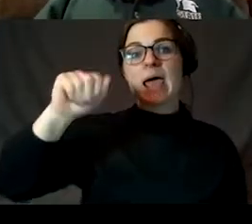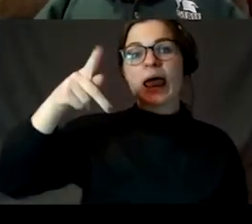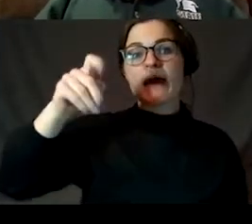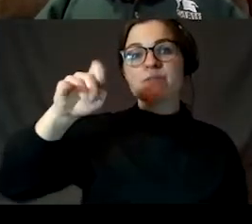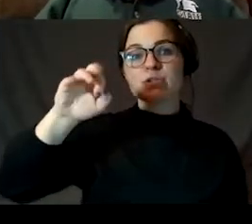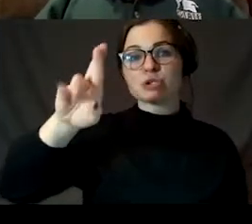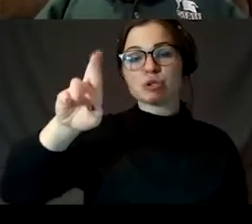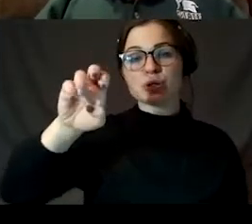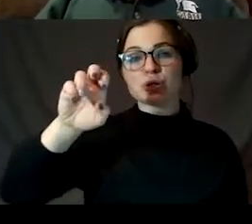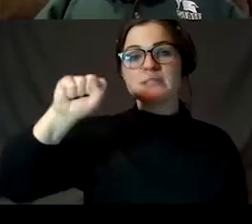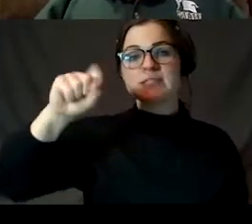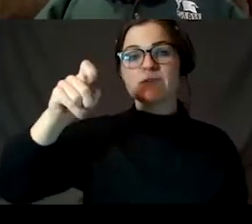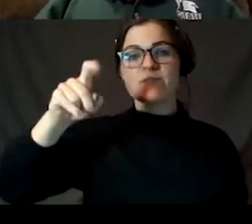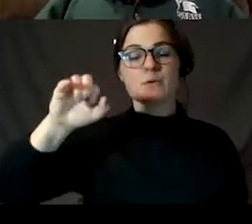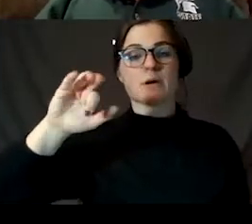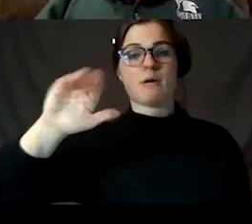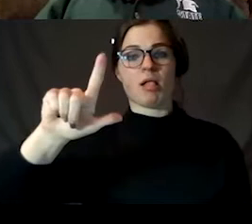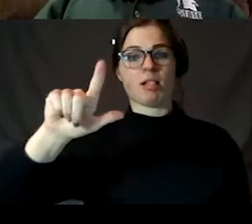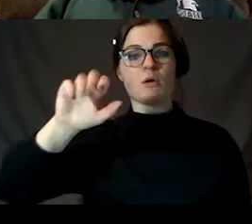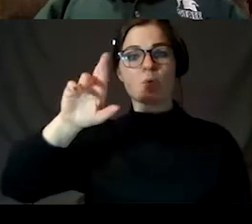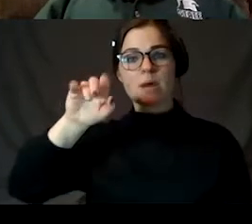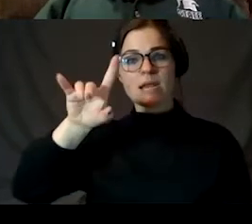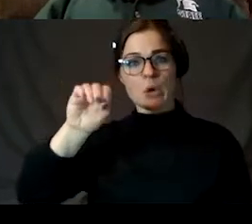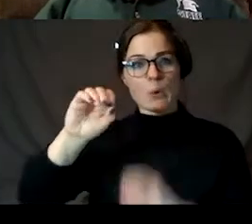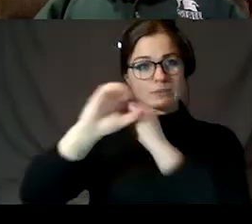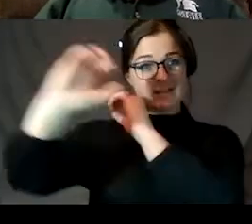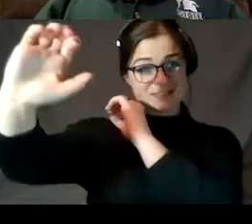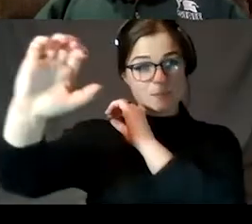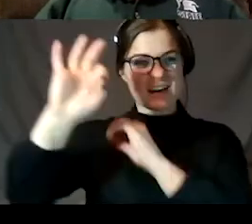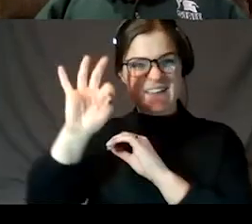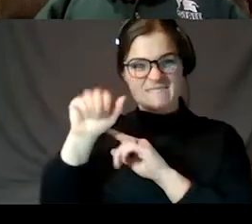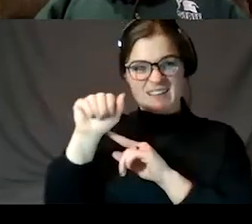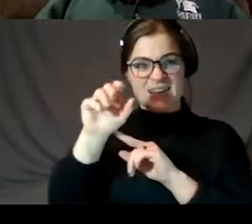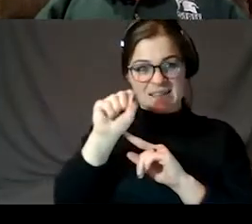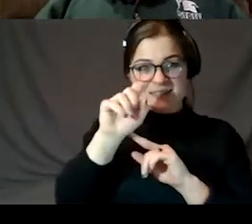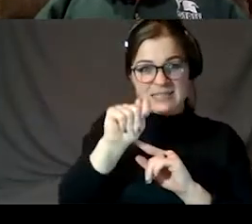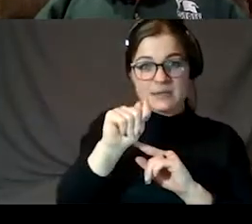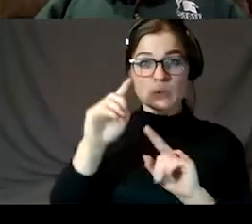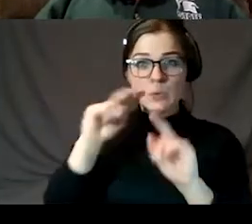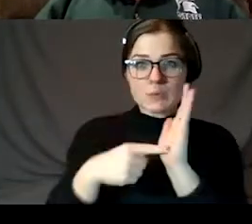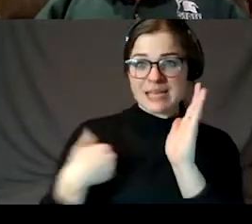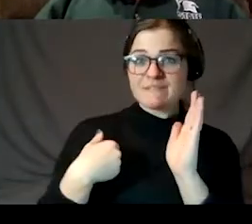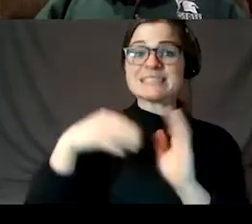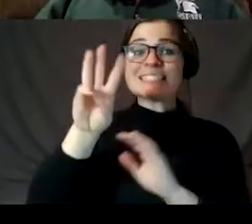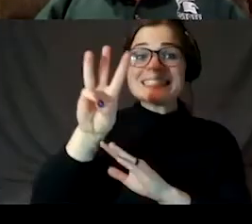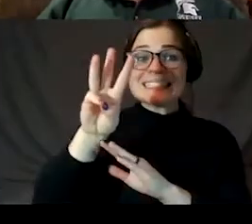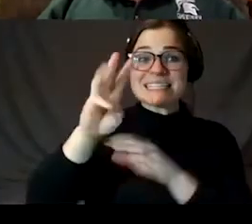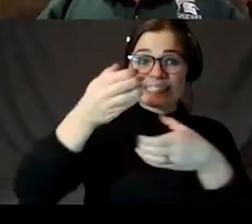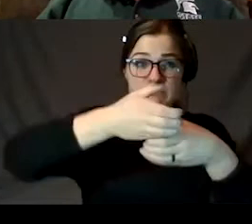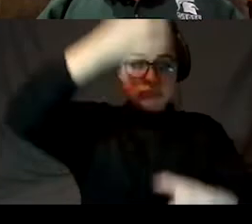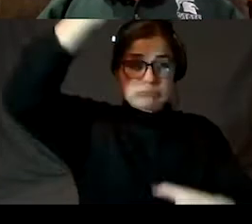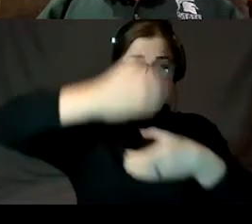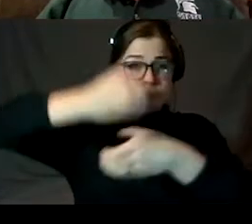It's half again as large as the Arecibo scope. Notice it has six towers, five of which are visible in this photo.